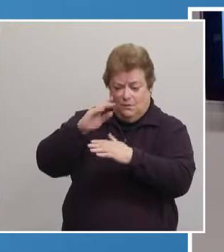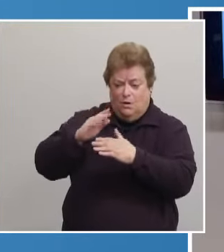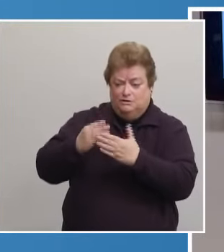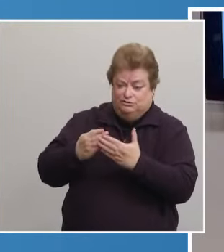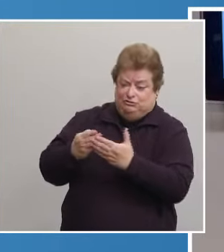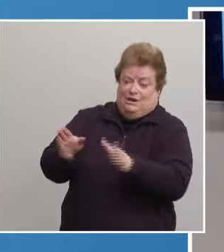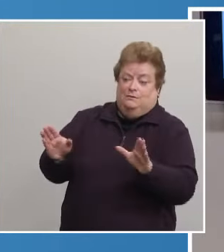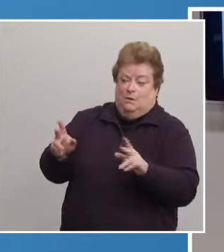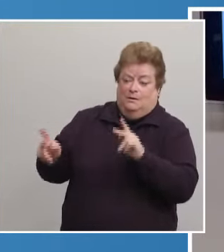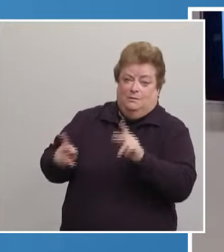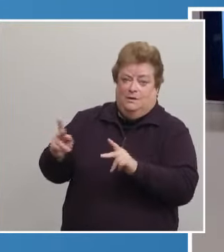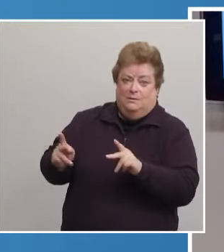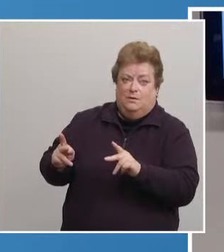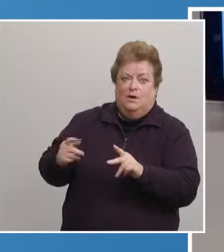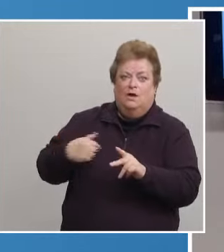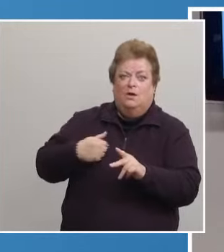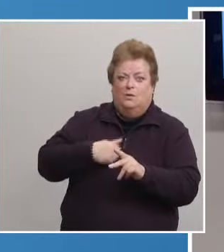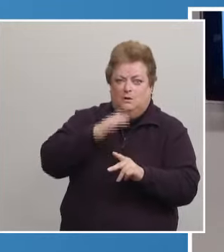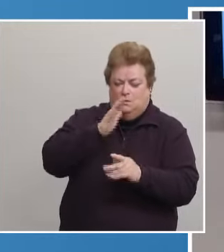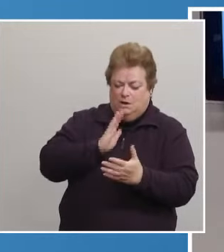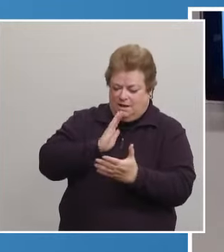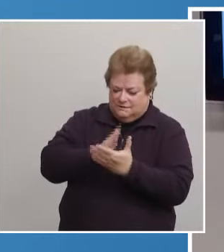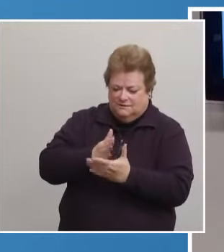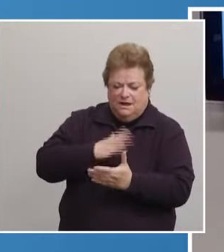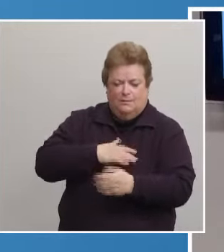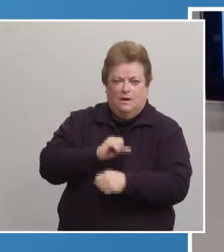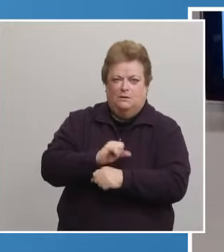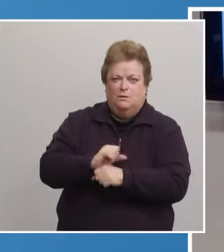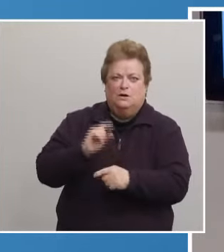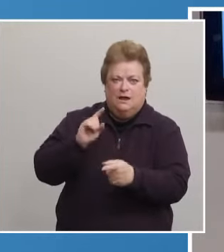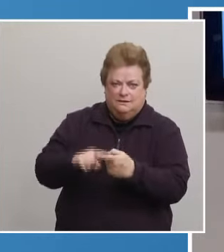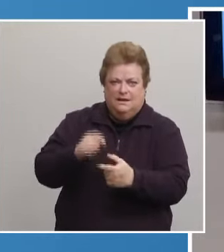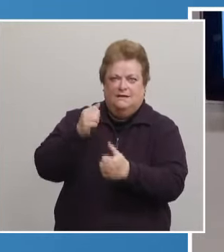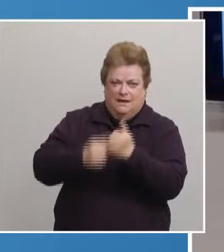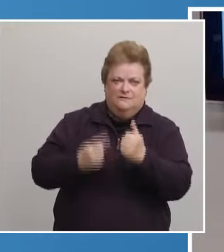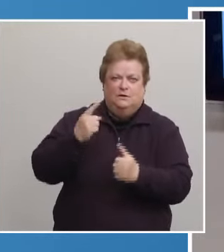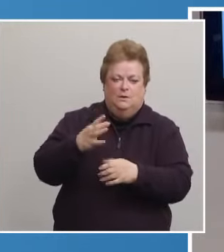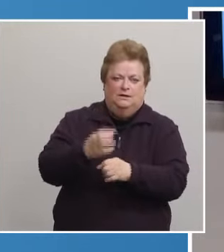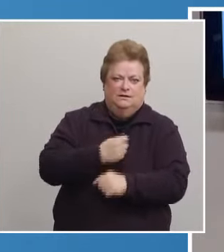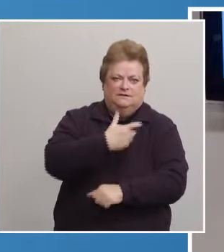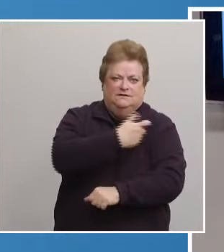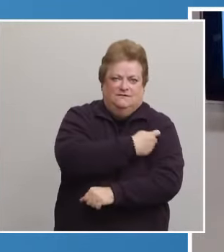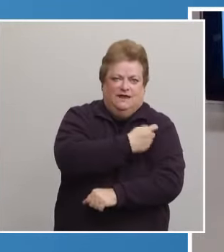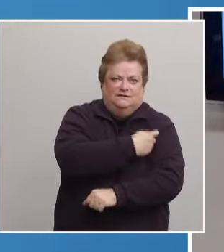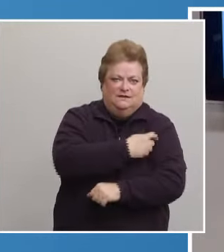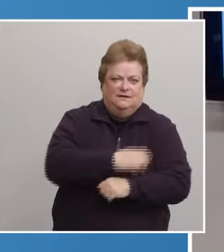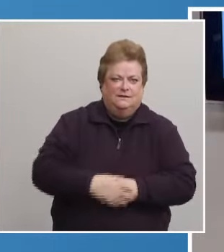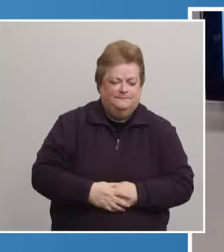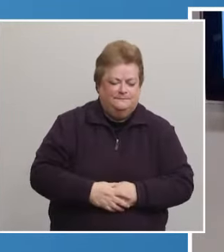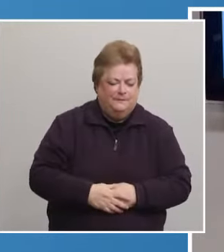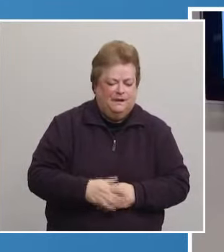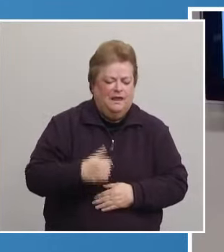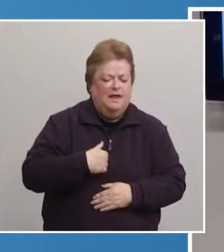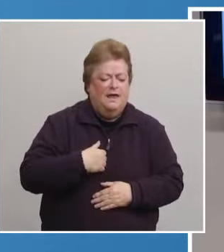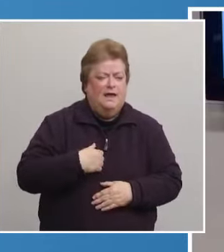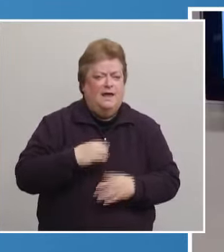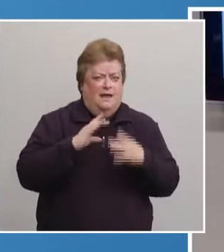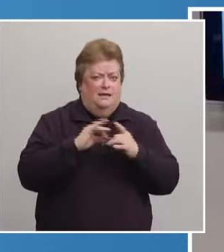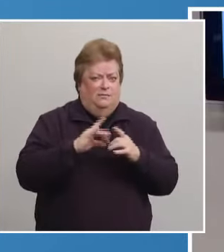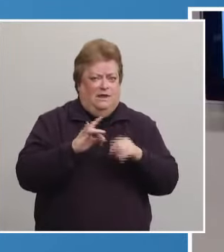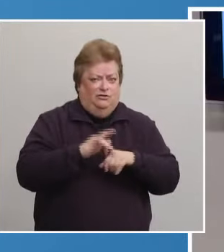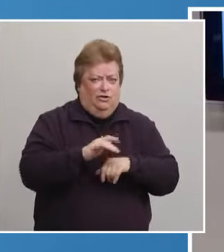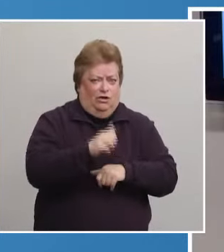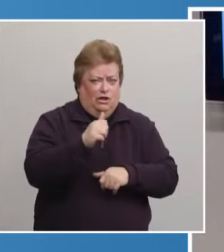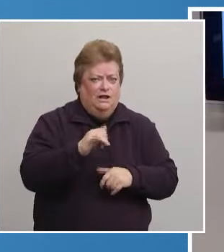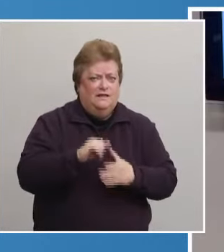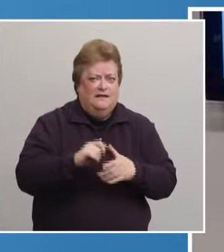will not stop our efforts until everyone who wants a vaccine can receive one. As I mentioned earlier, the first step to getting